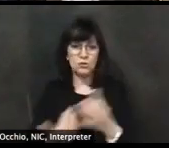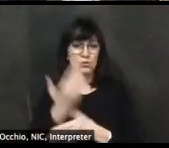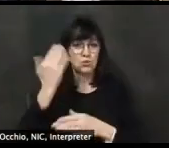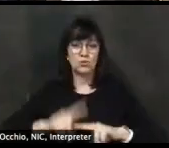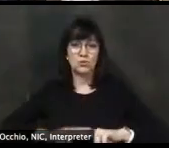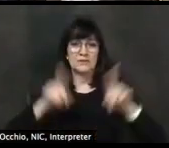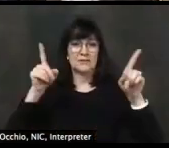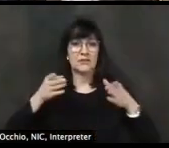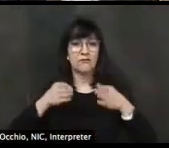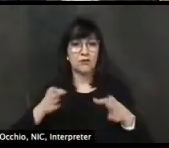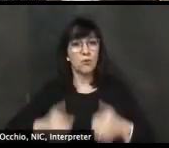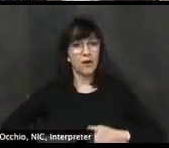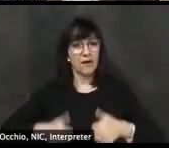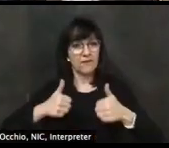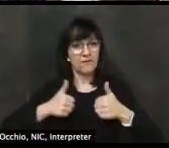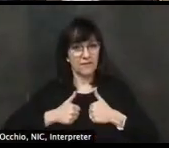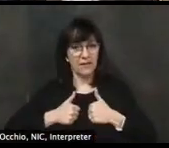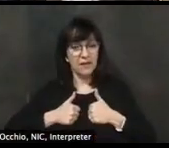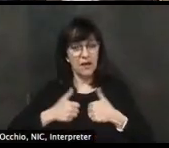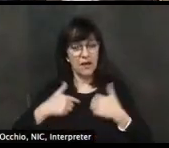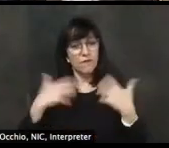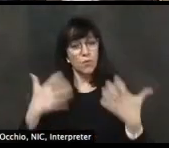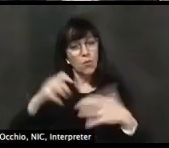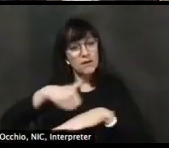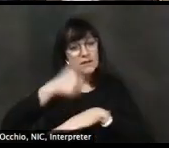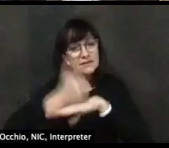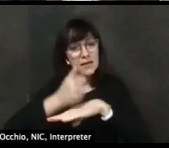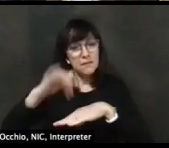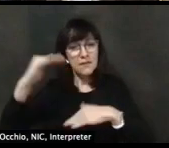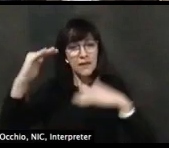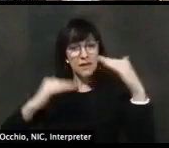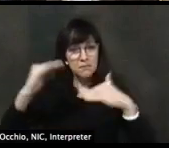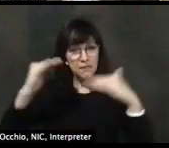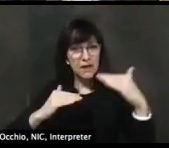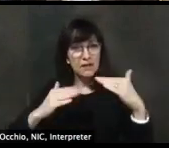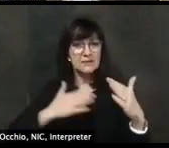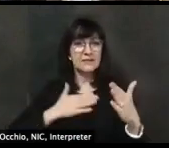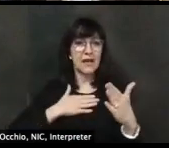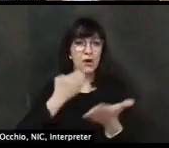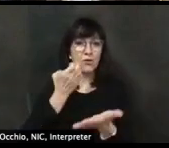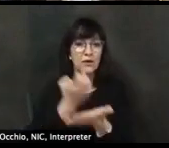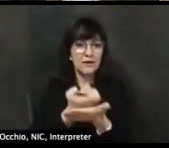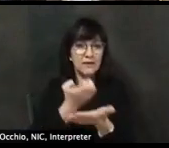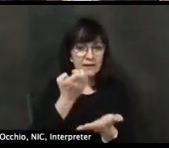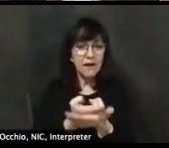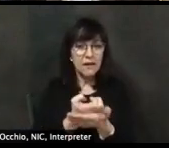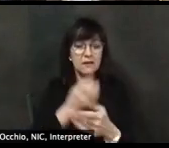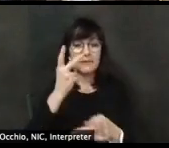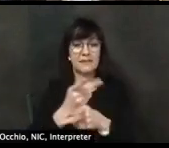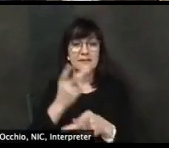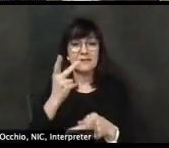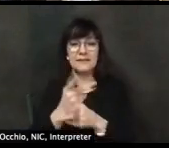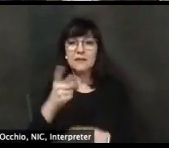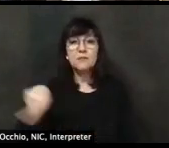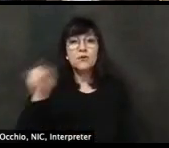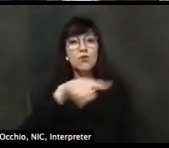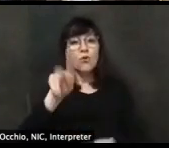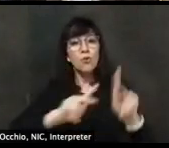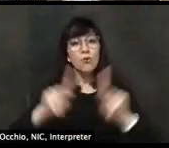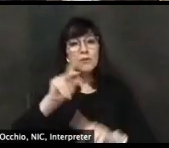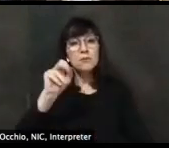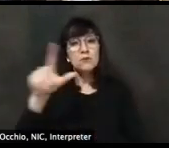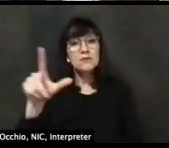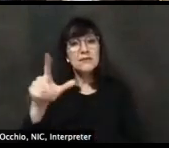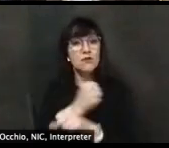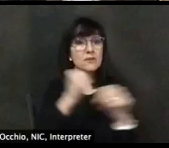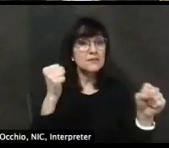reopen, we really need to establish that balance between our economy and keeping all Delawareans safe and healthy. So again, a